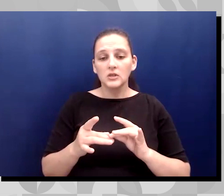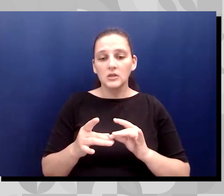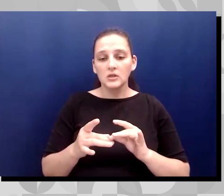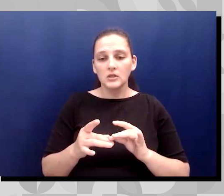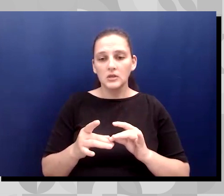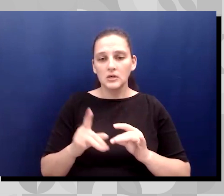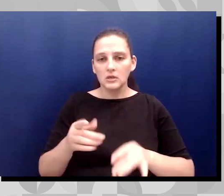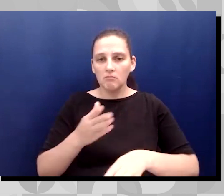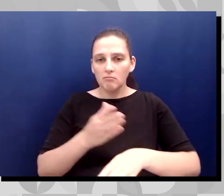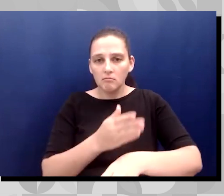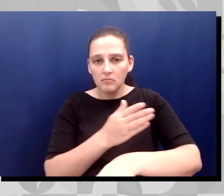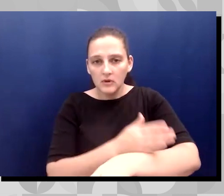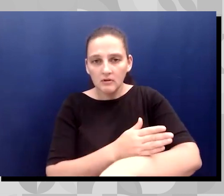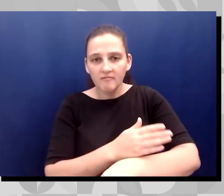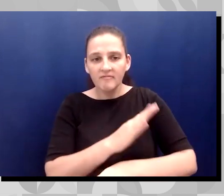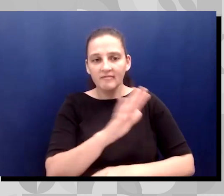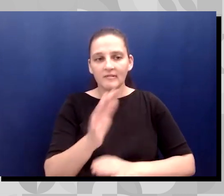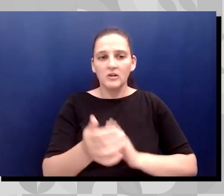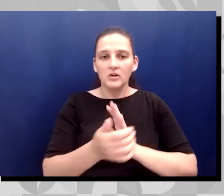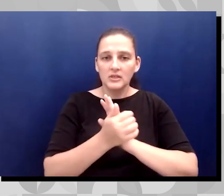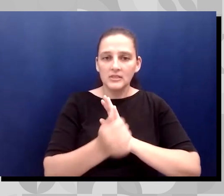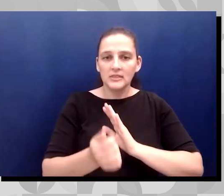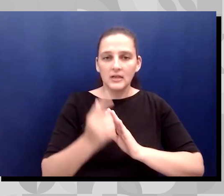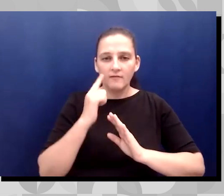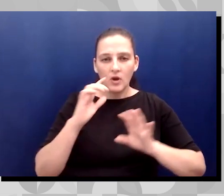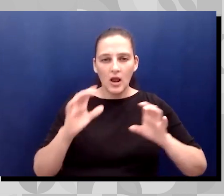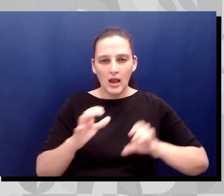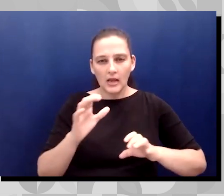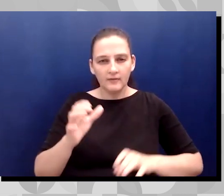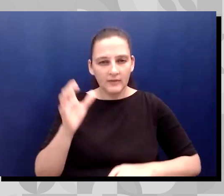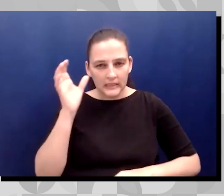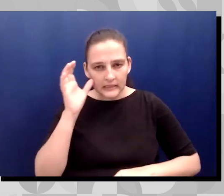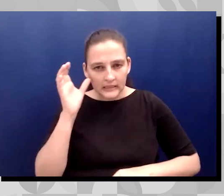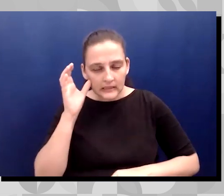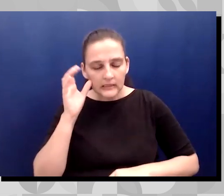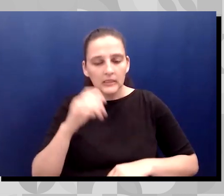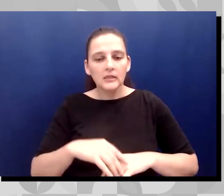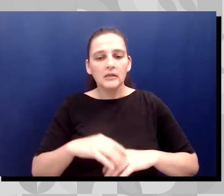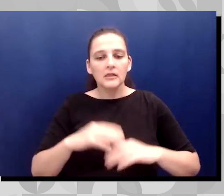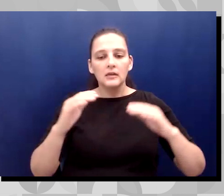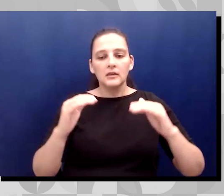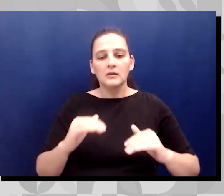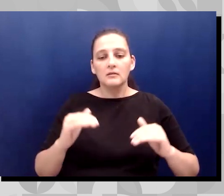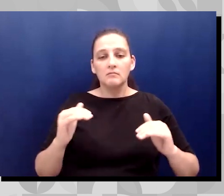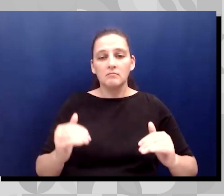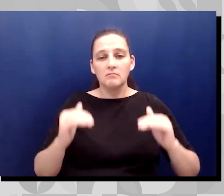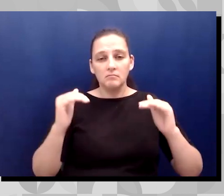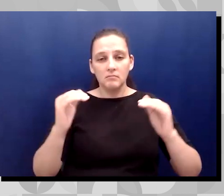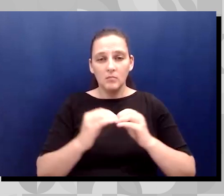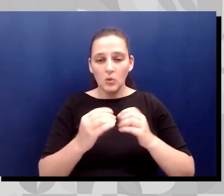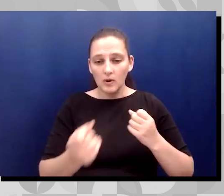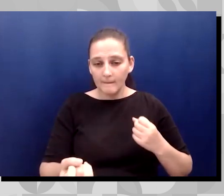skills of active listening, improving your level of empathy. And the